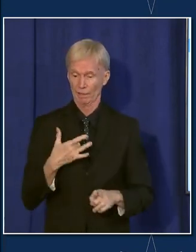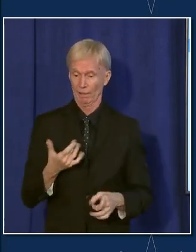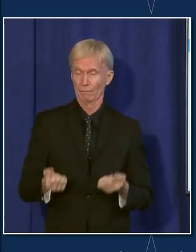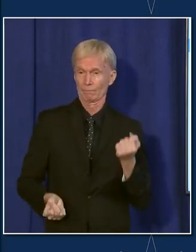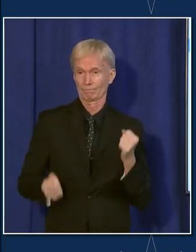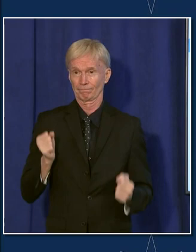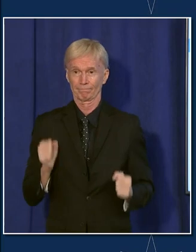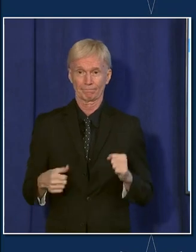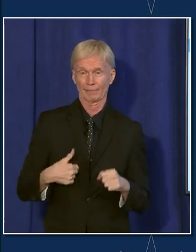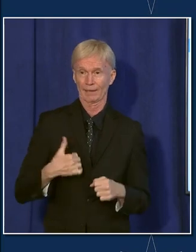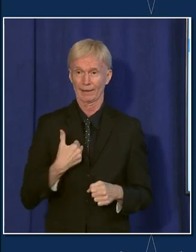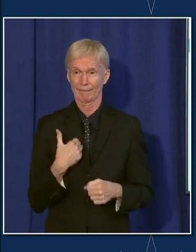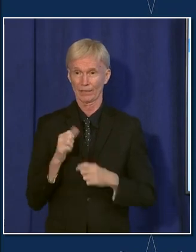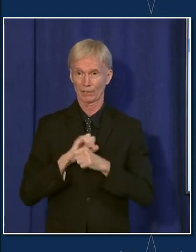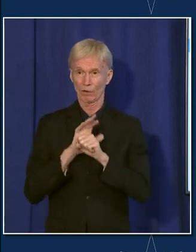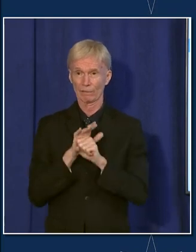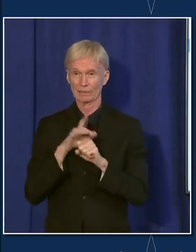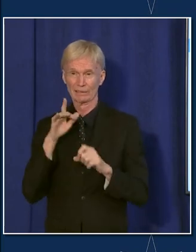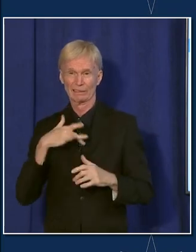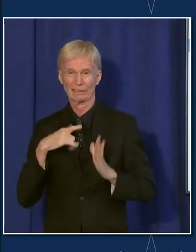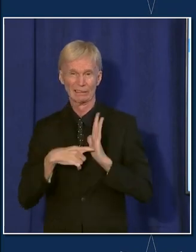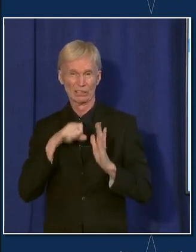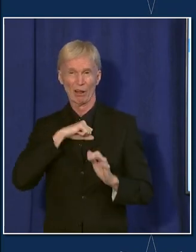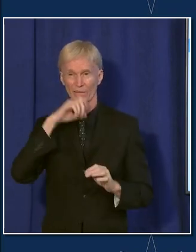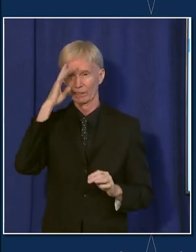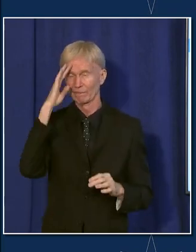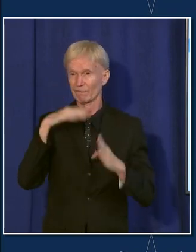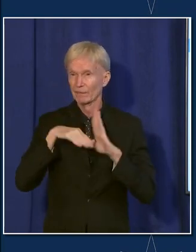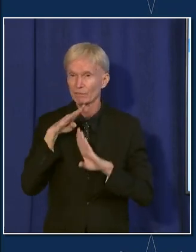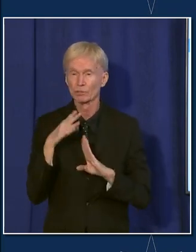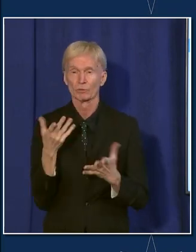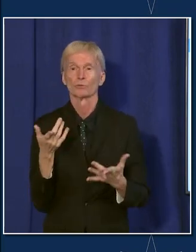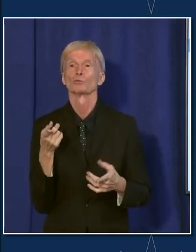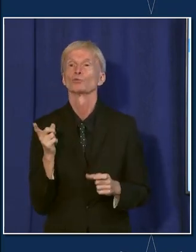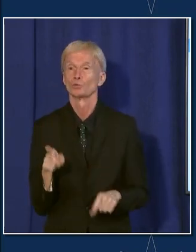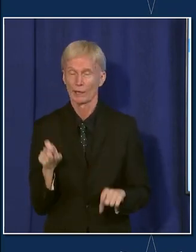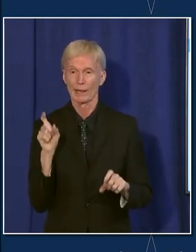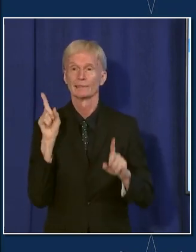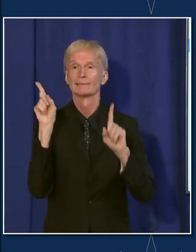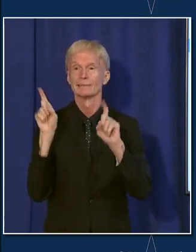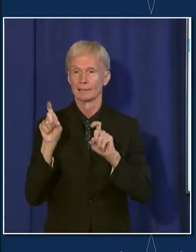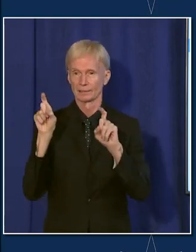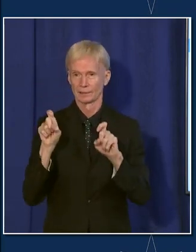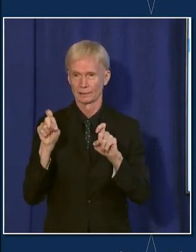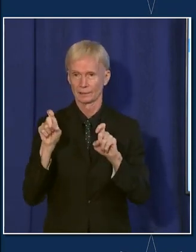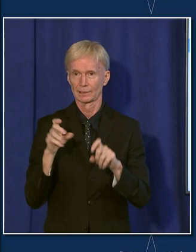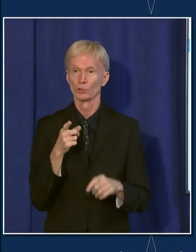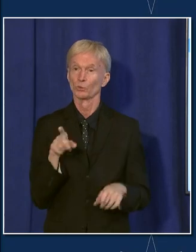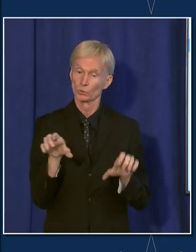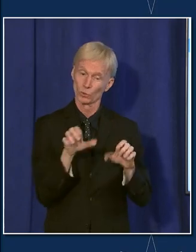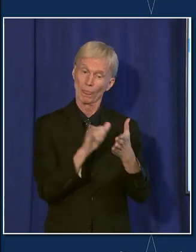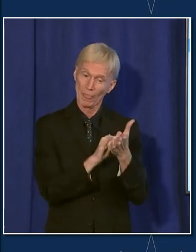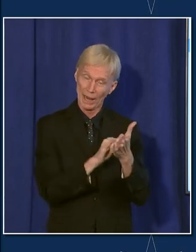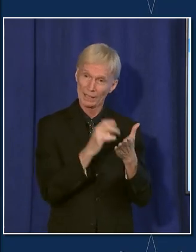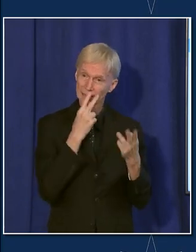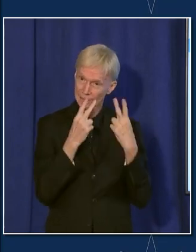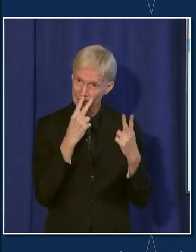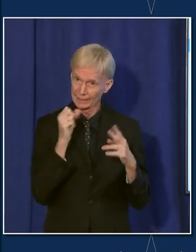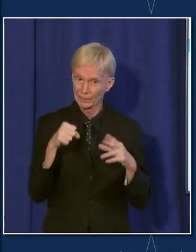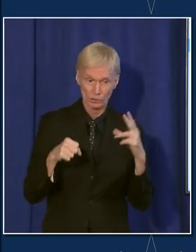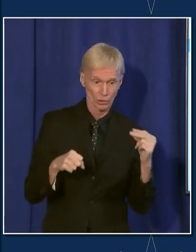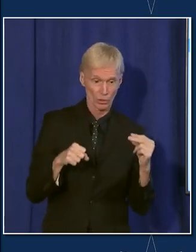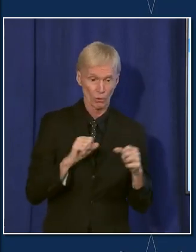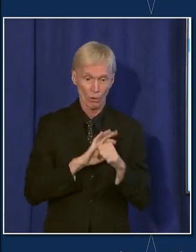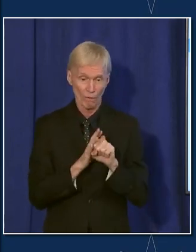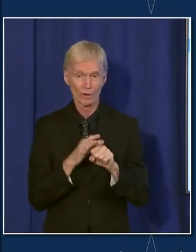get tested, regardless of vaccination status. If folks do that, pair that with the masks. And, you know, and the idea is there